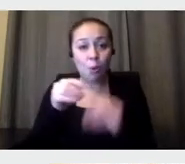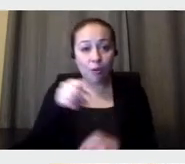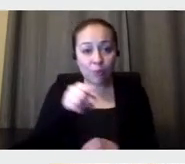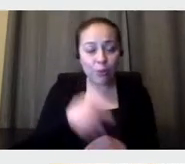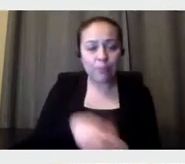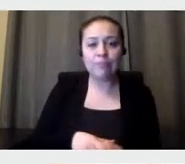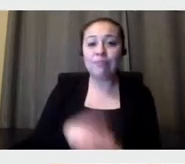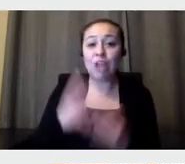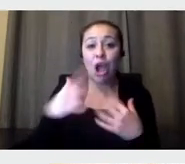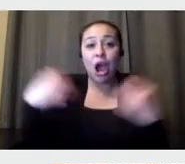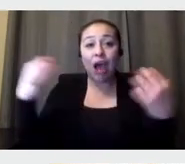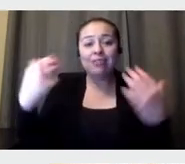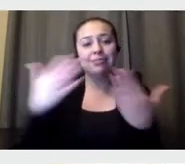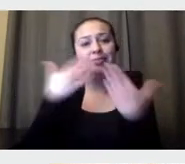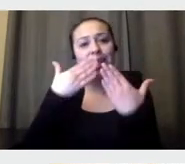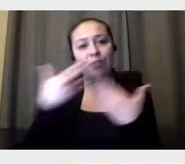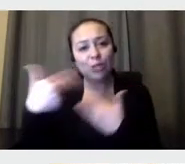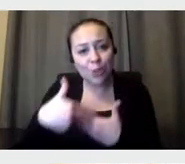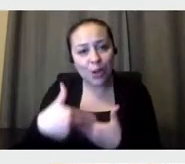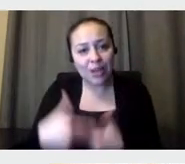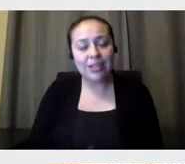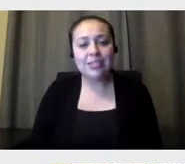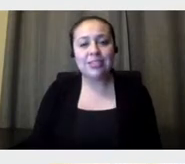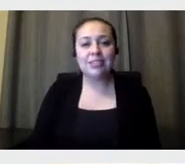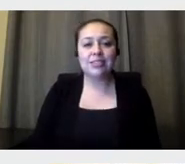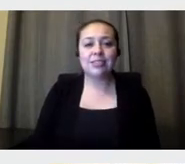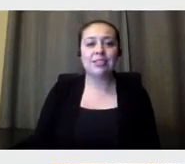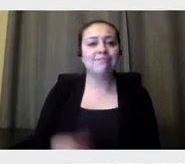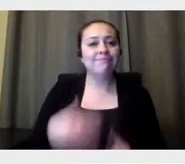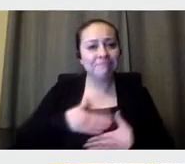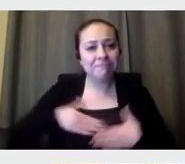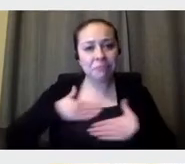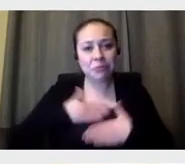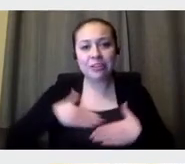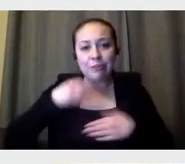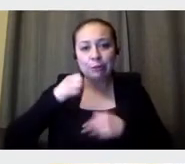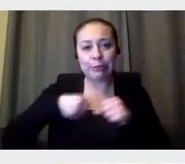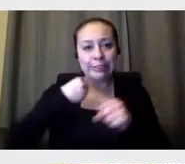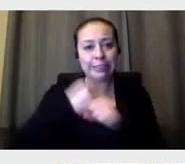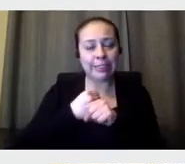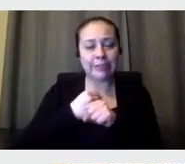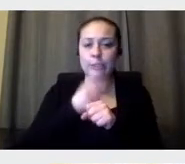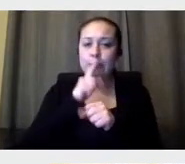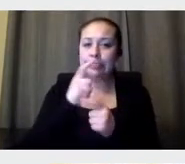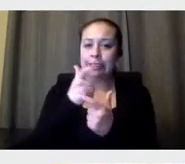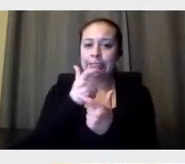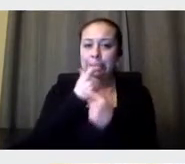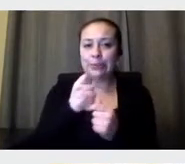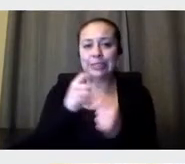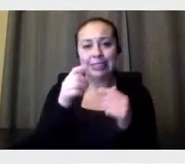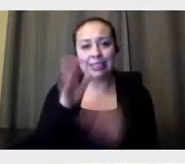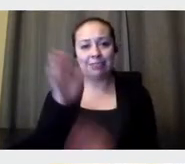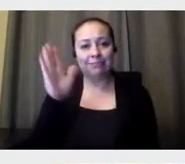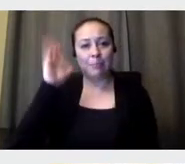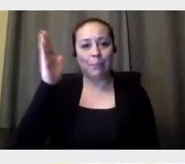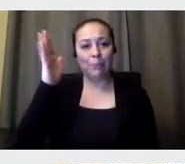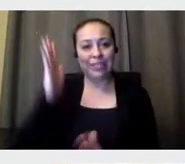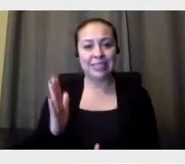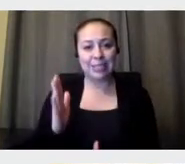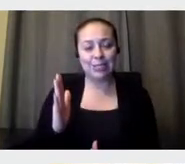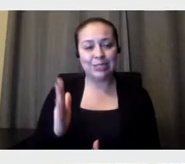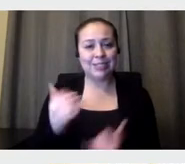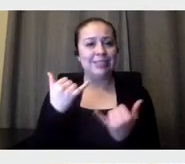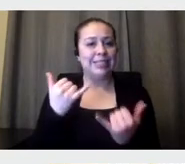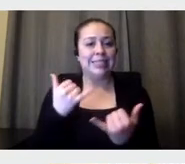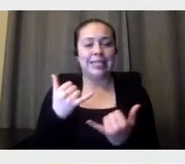joining us. It's been a, a wonderful year of, uh, very interesting speakers. Uh, tonight's, uh, was a